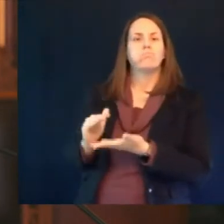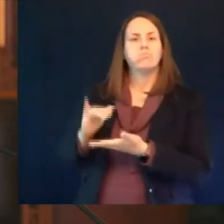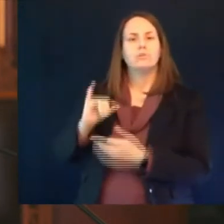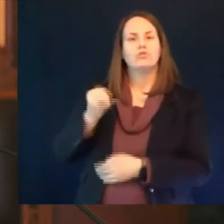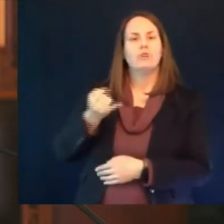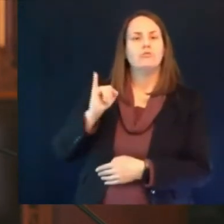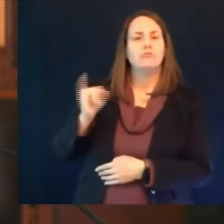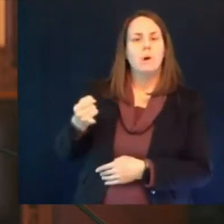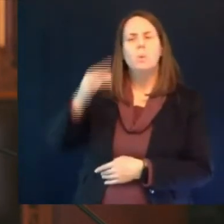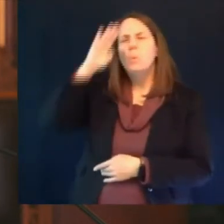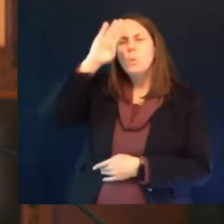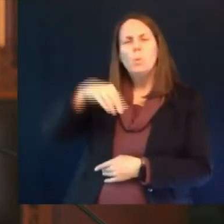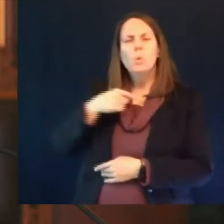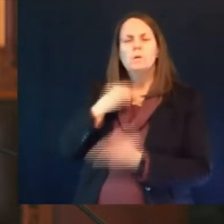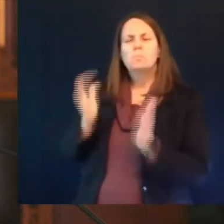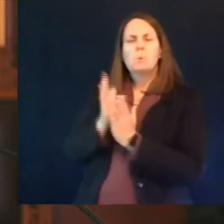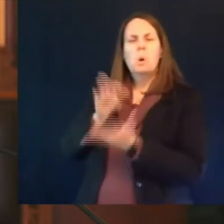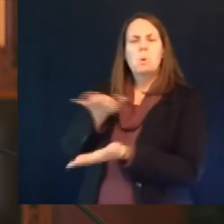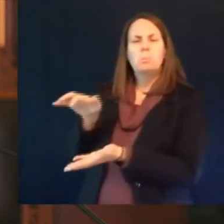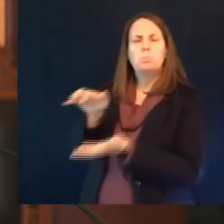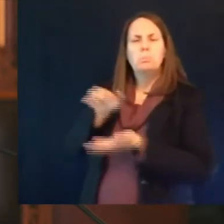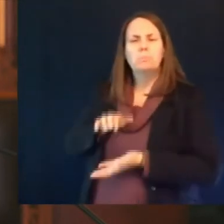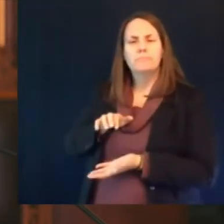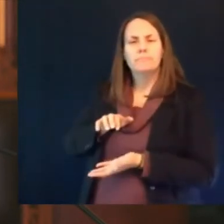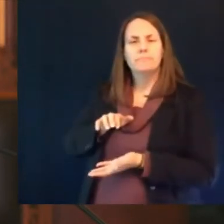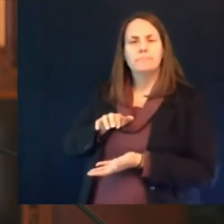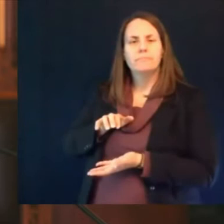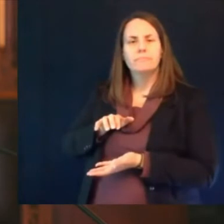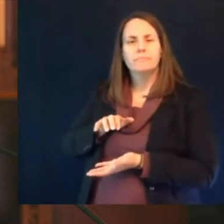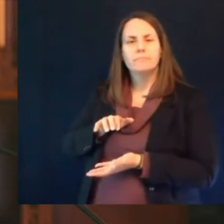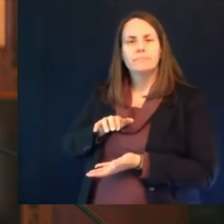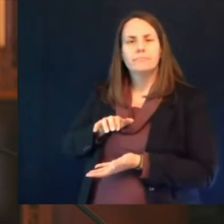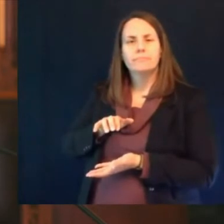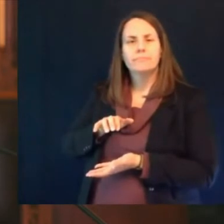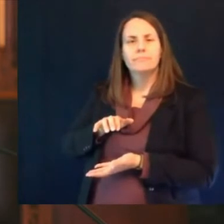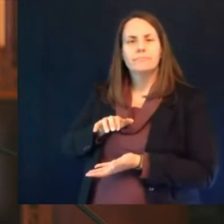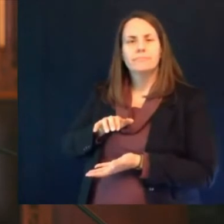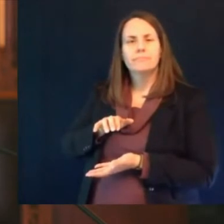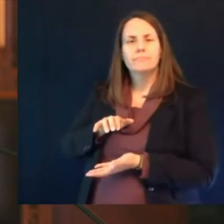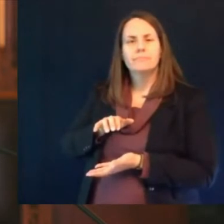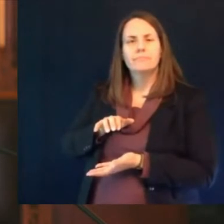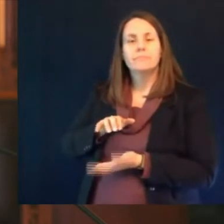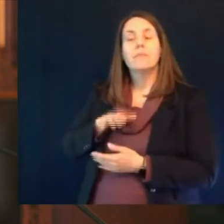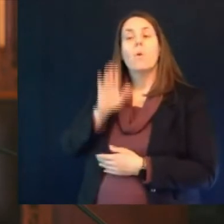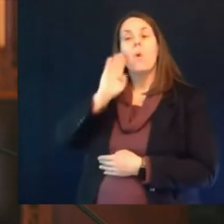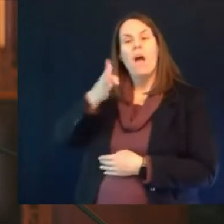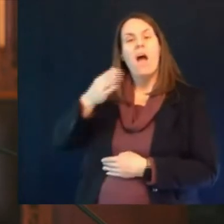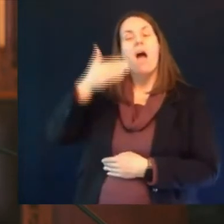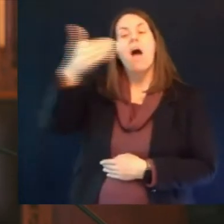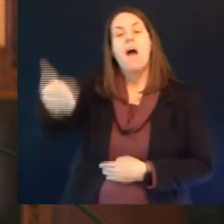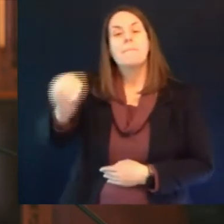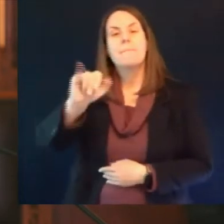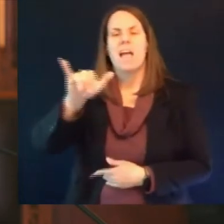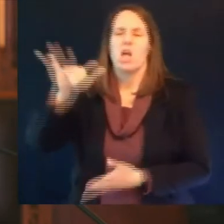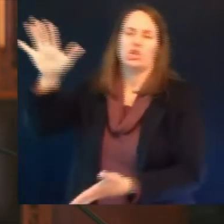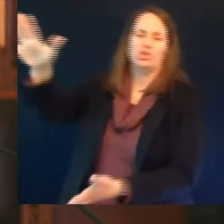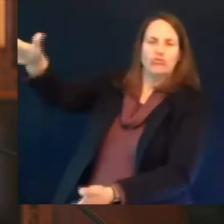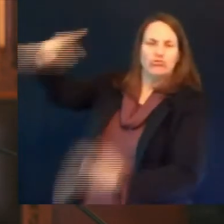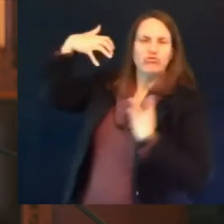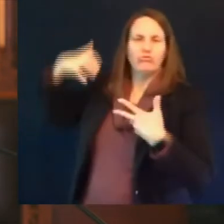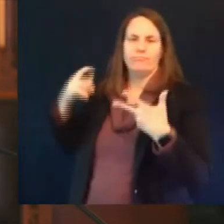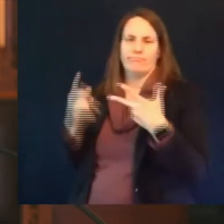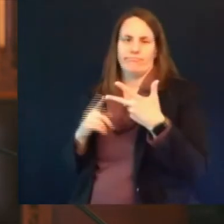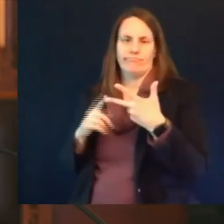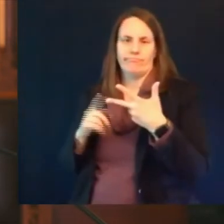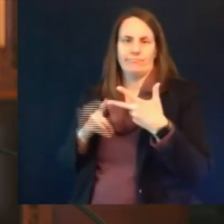that we'd see larger supplies in may so in many ways this doesn't really affect our vaccine effort